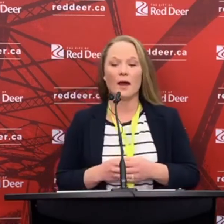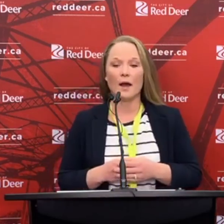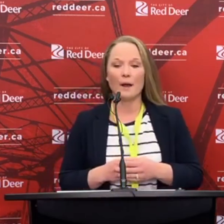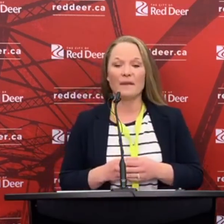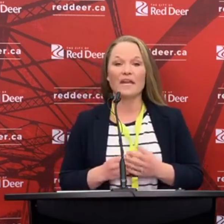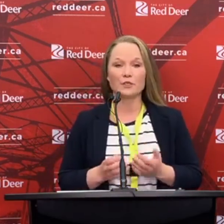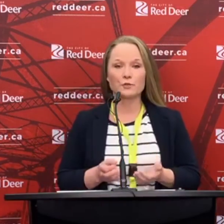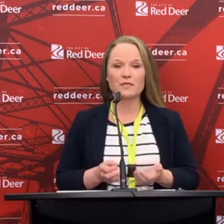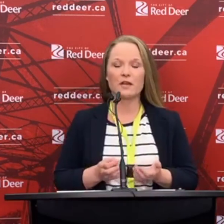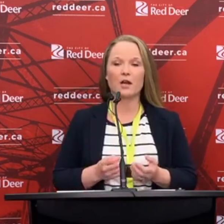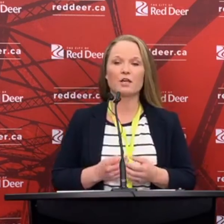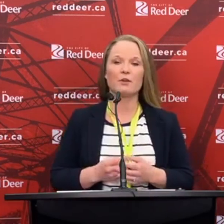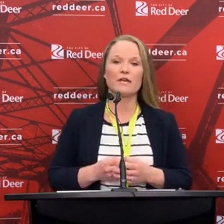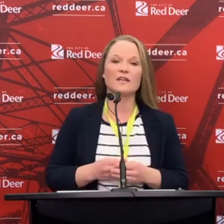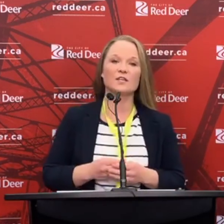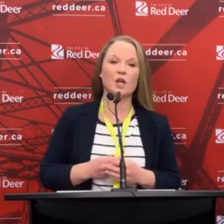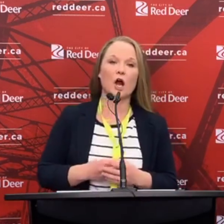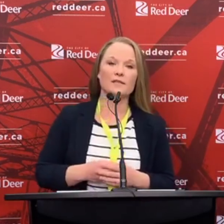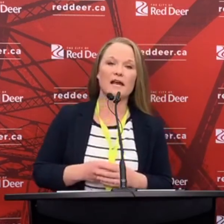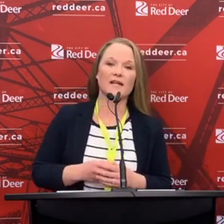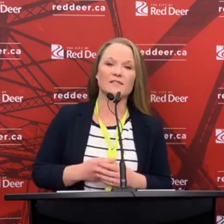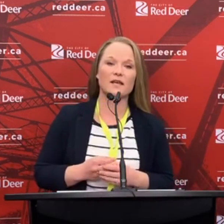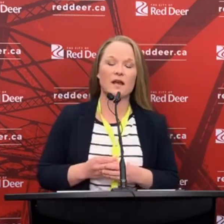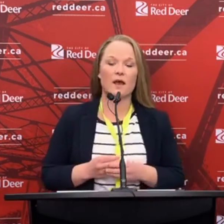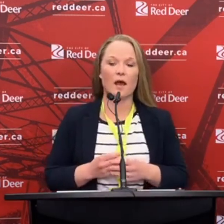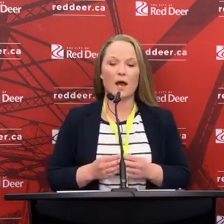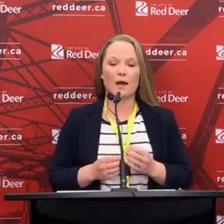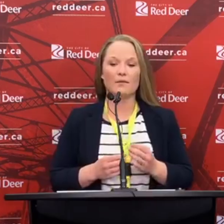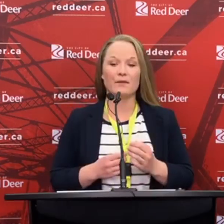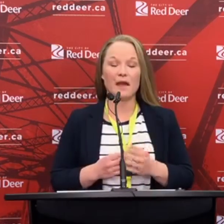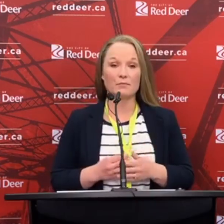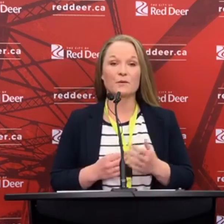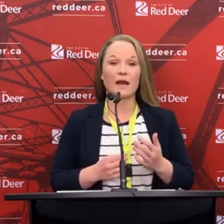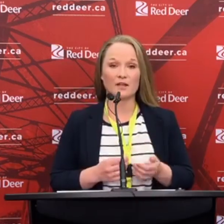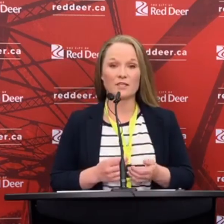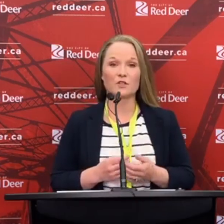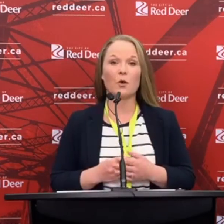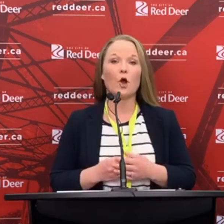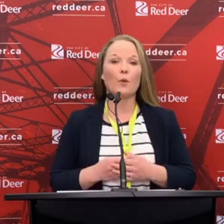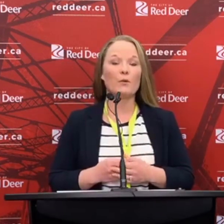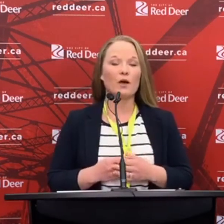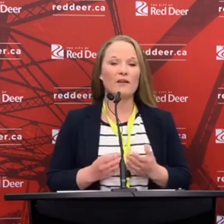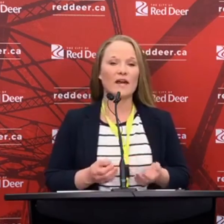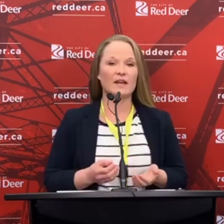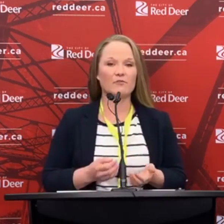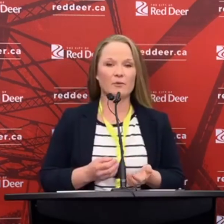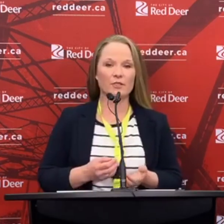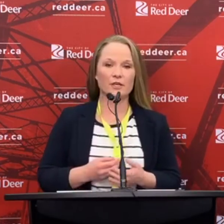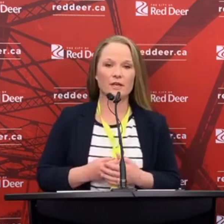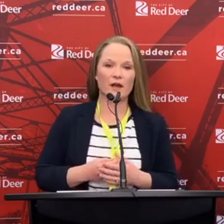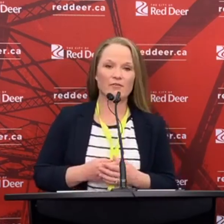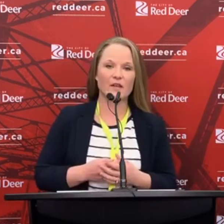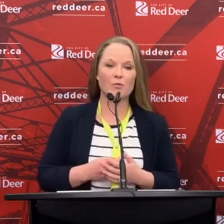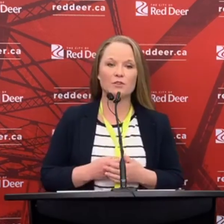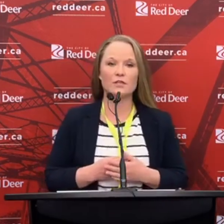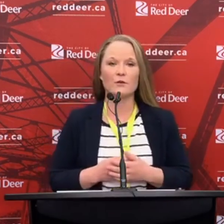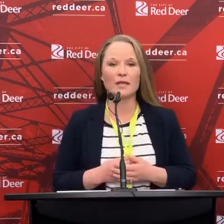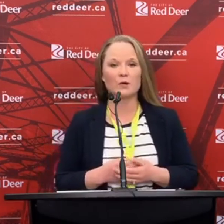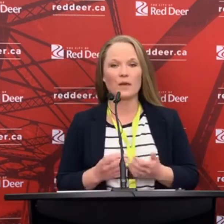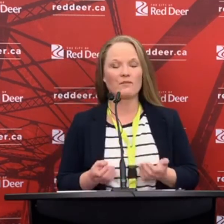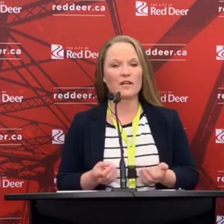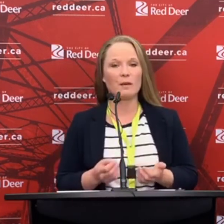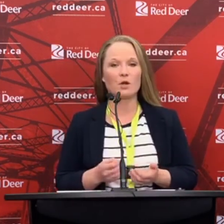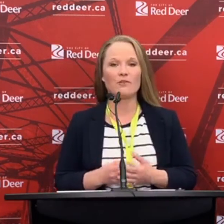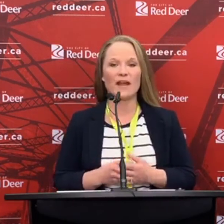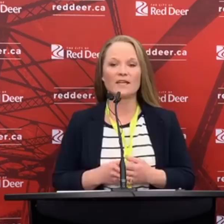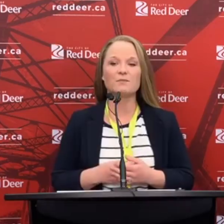issues in our community to contact them directly. So, we will have that information available to you.